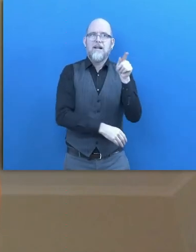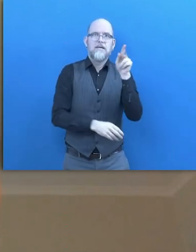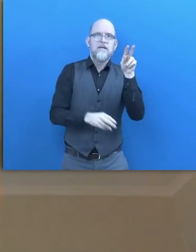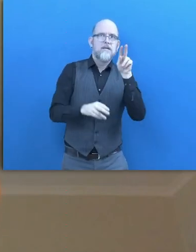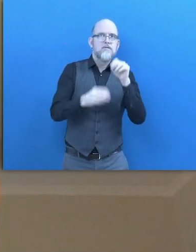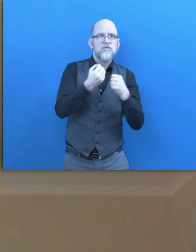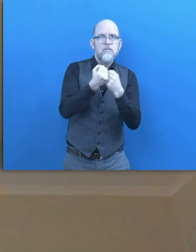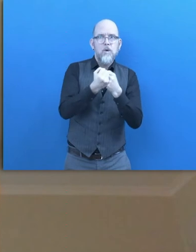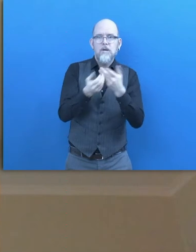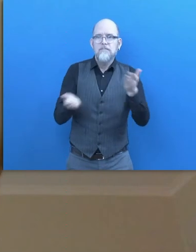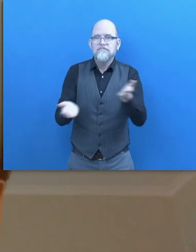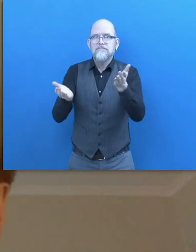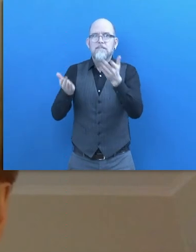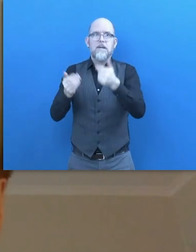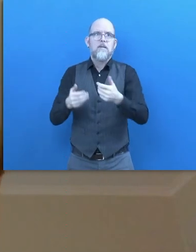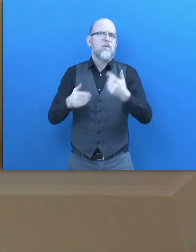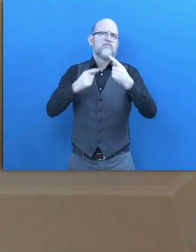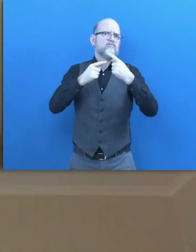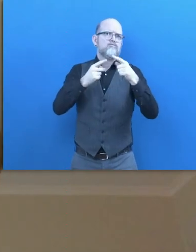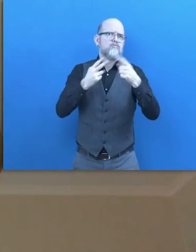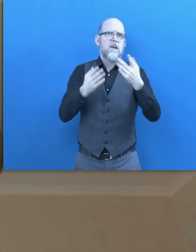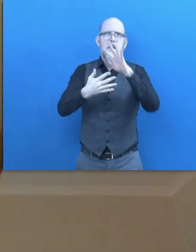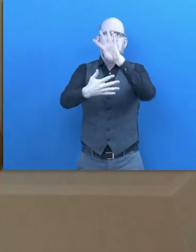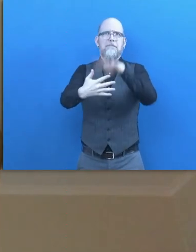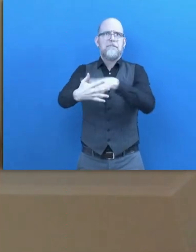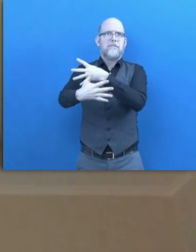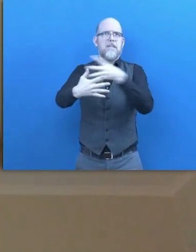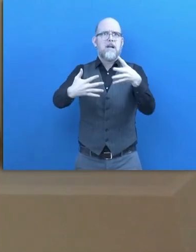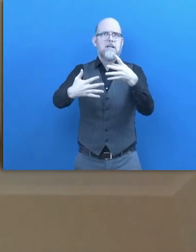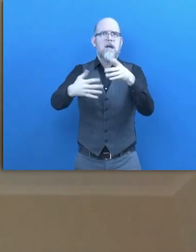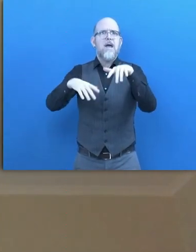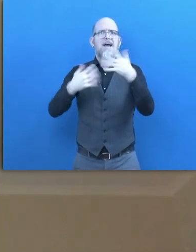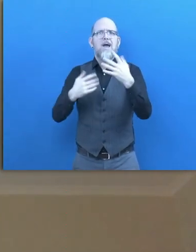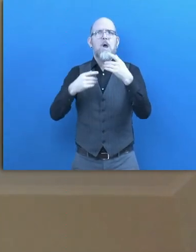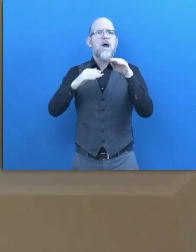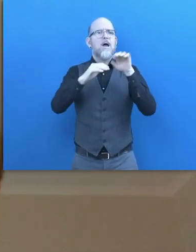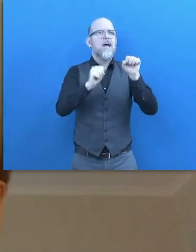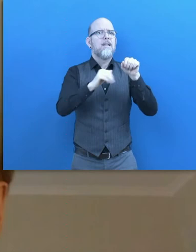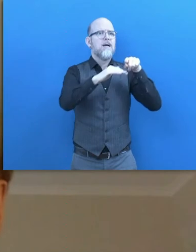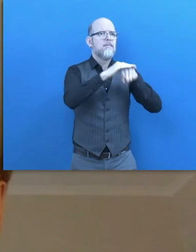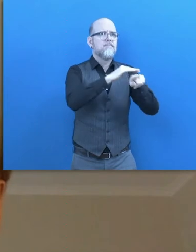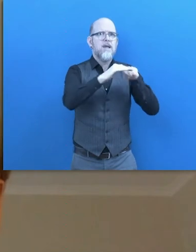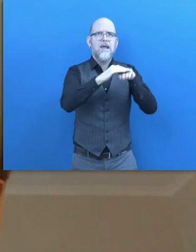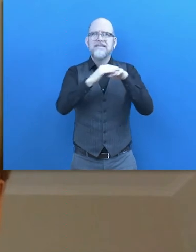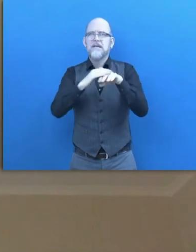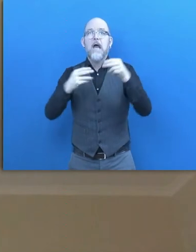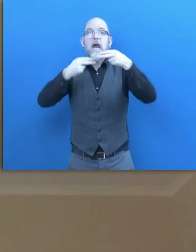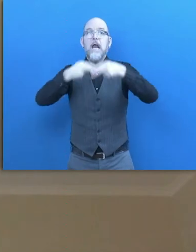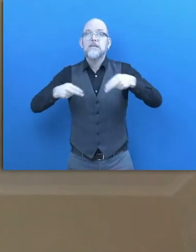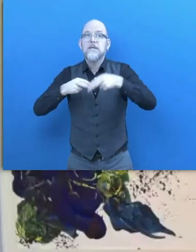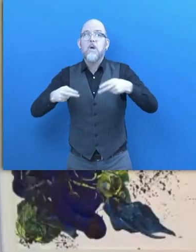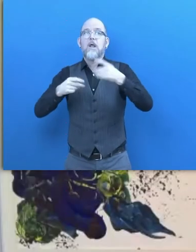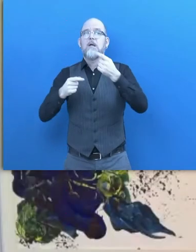We have created maps about accessibility and so on. So we've done quite a lot of